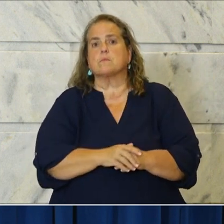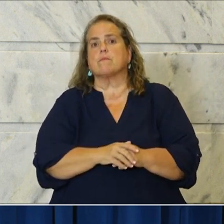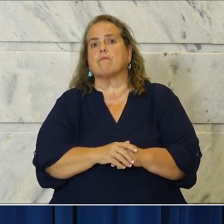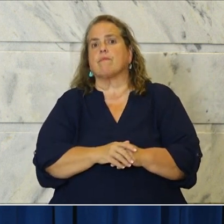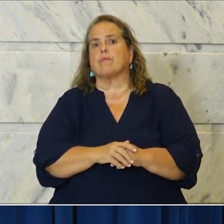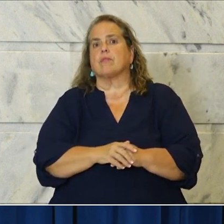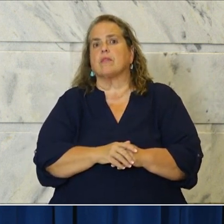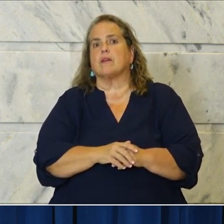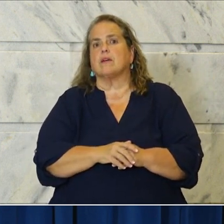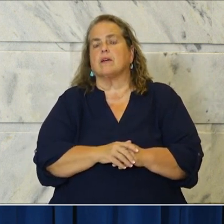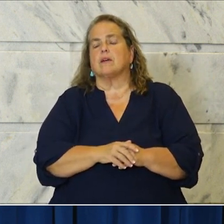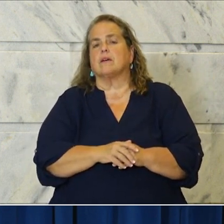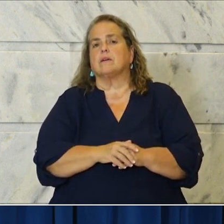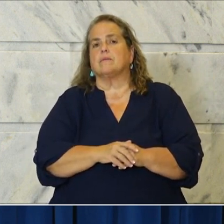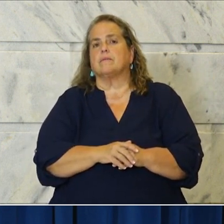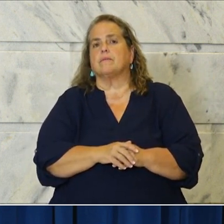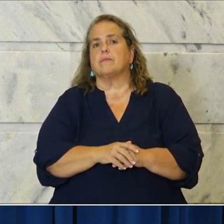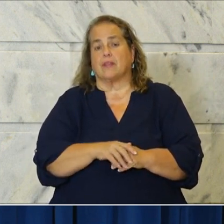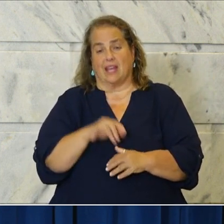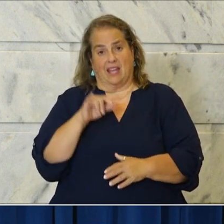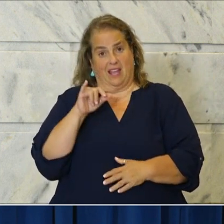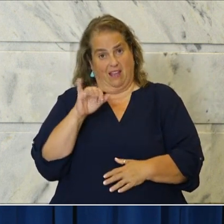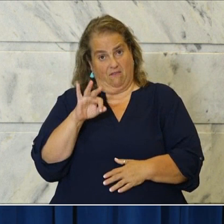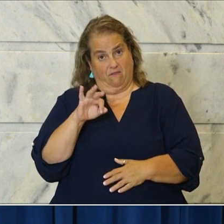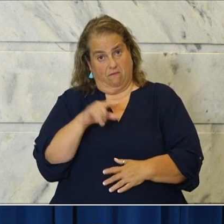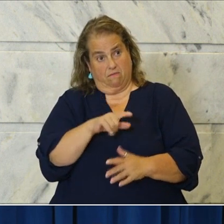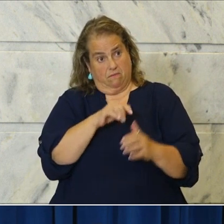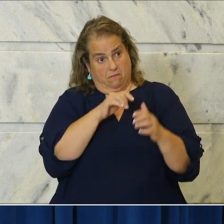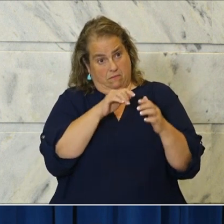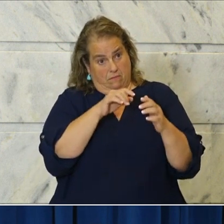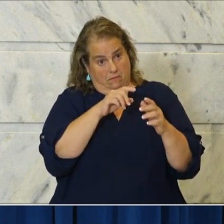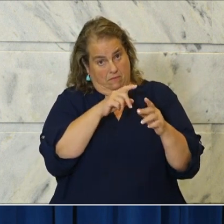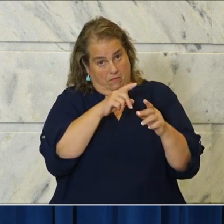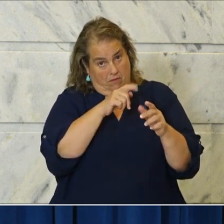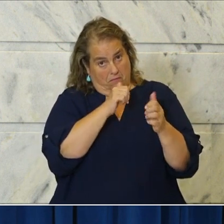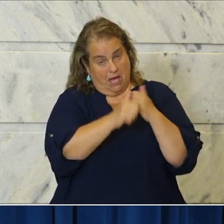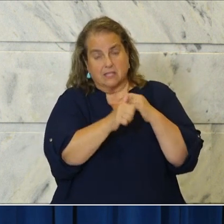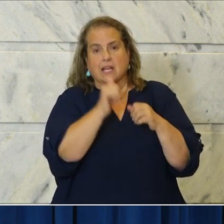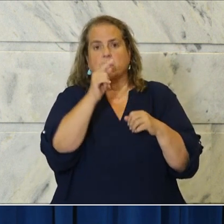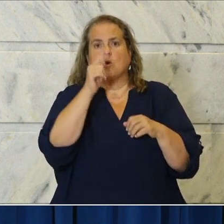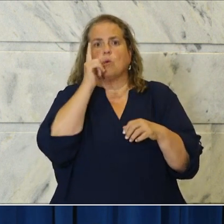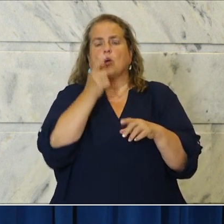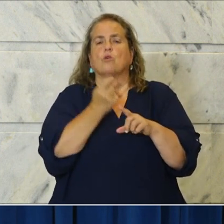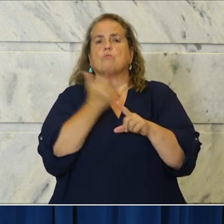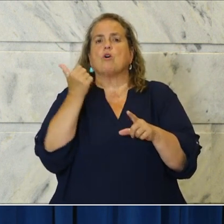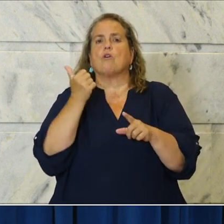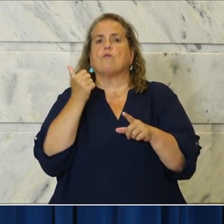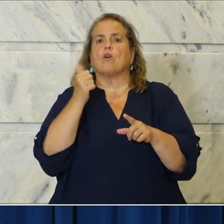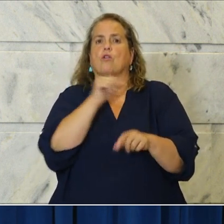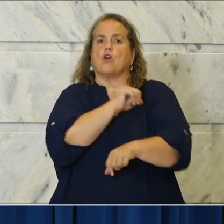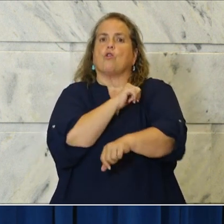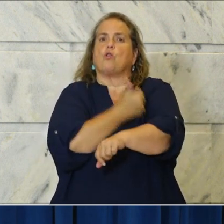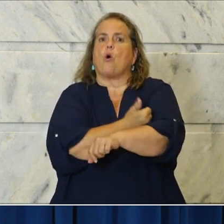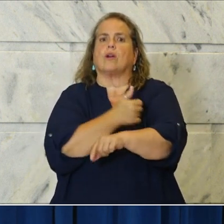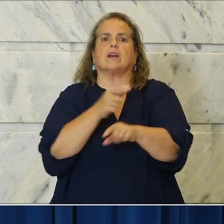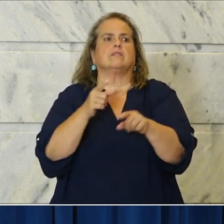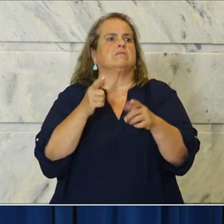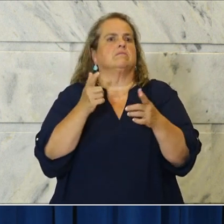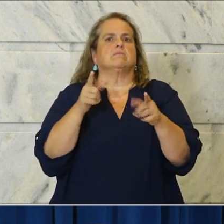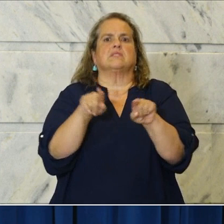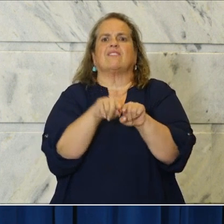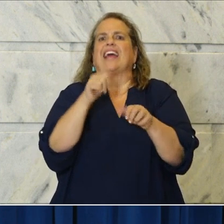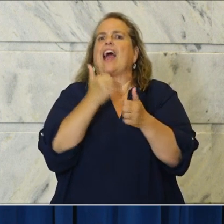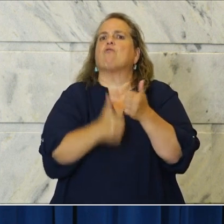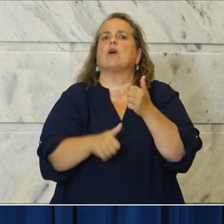This would remove the authority that virtually every other governor is using to battle this virus and it would